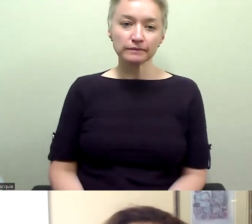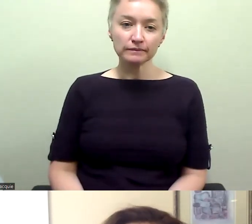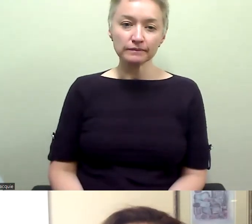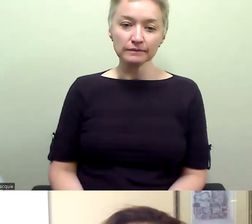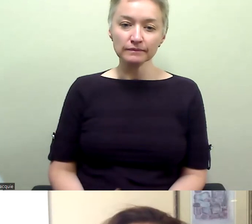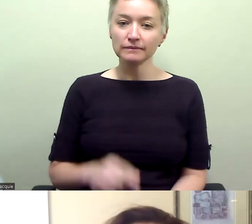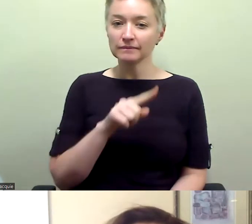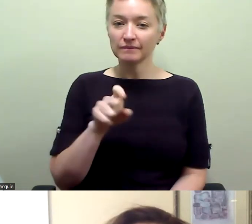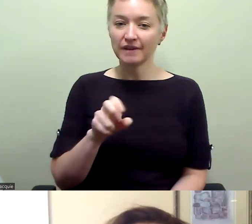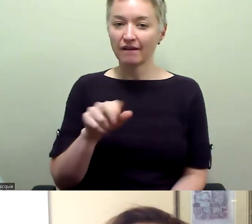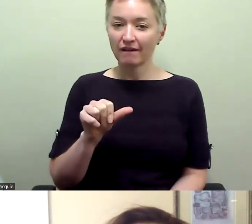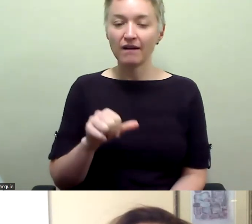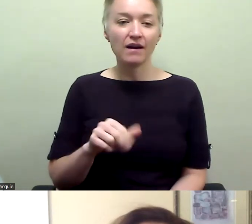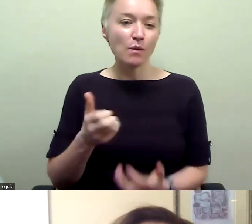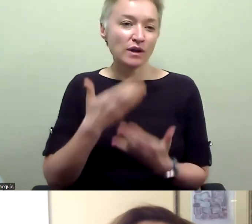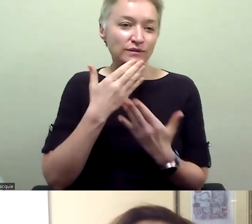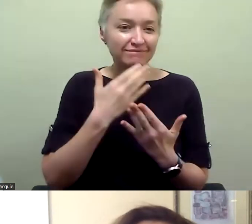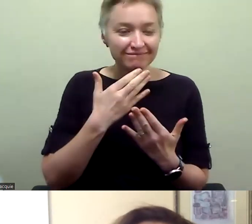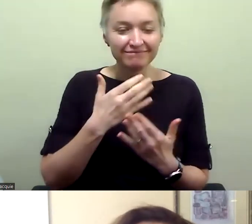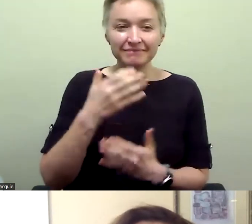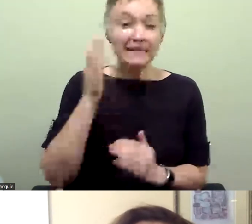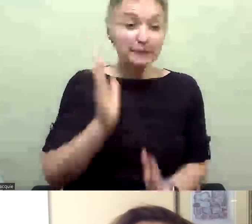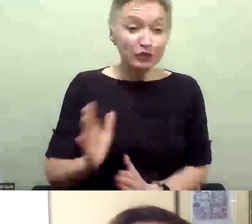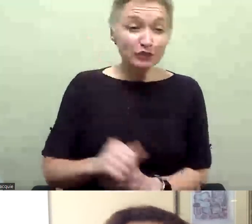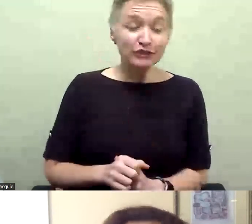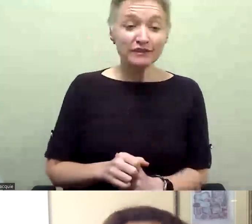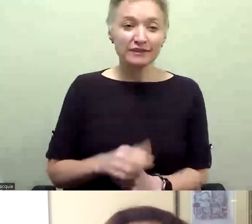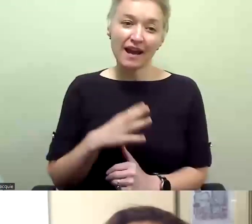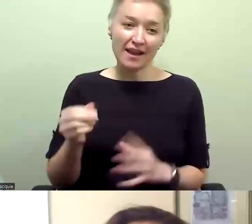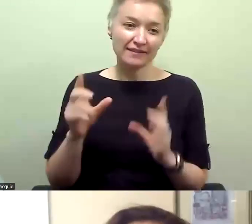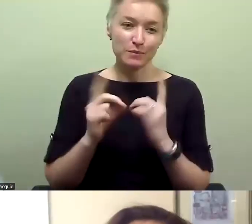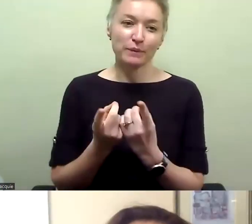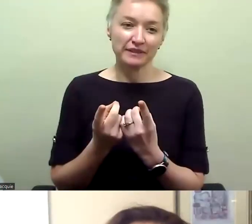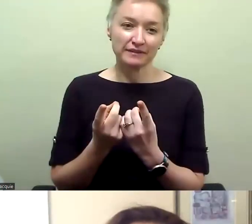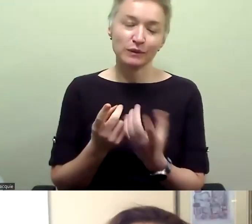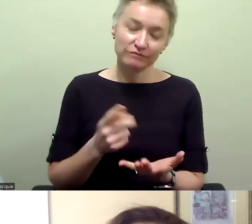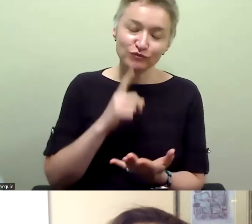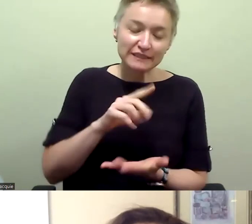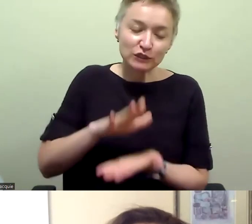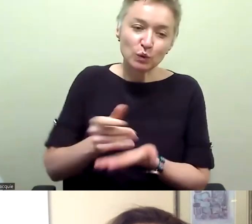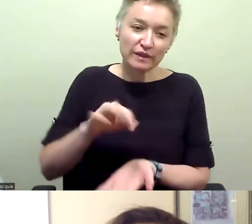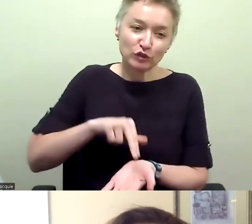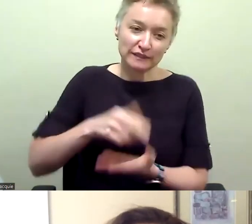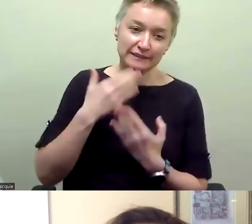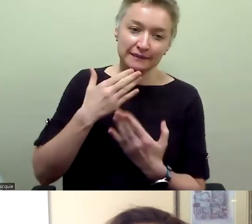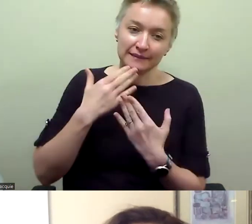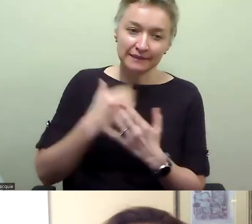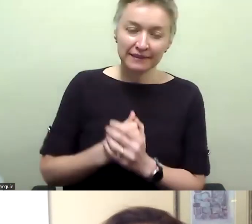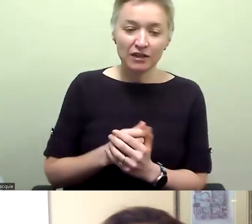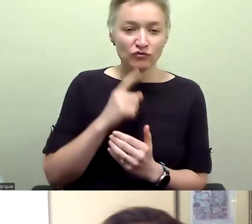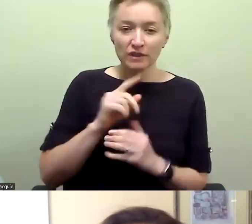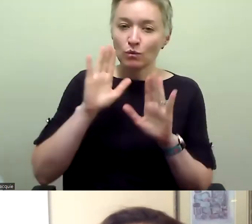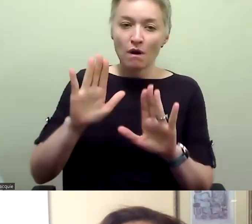I just want to say thank you to our speakers and to, uh, the department, I mean, the school of nursing, what a fantastic, uh,